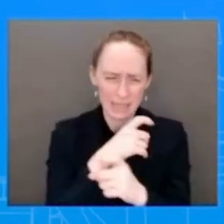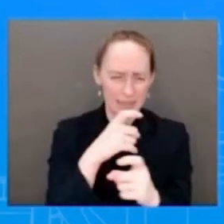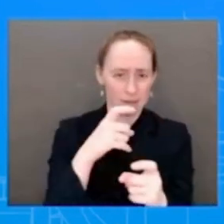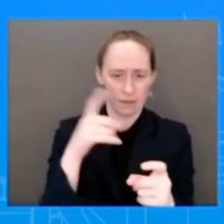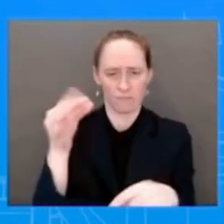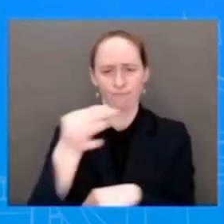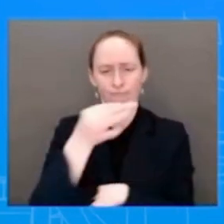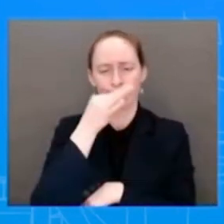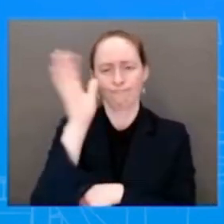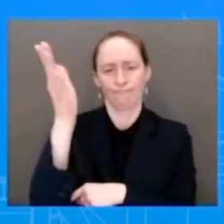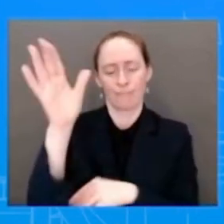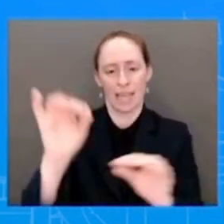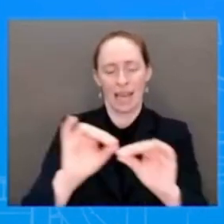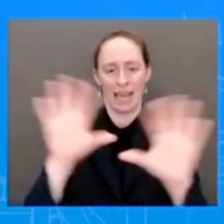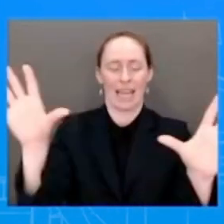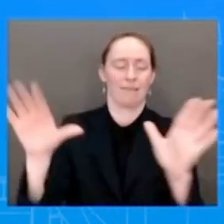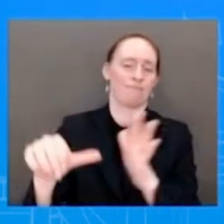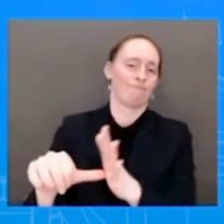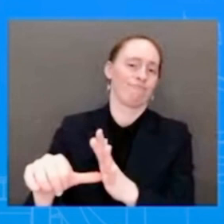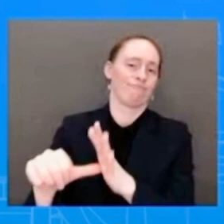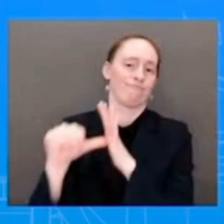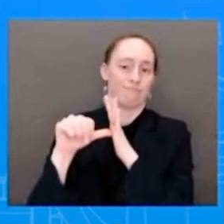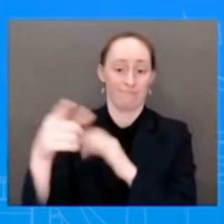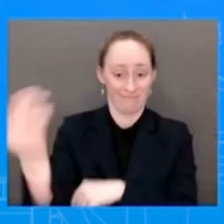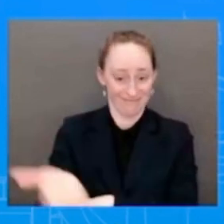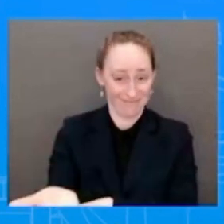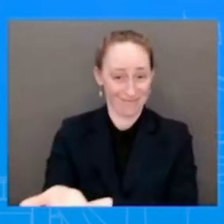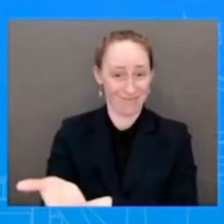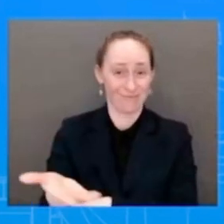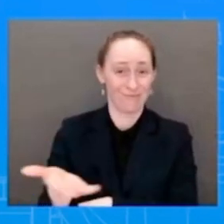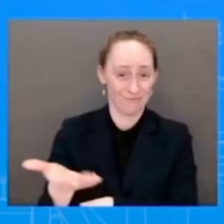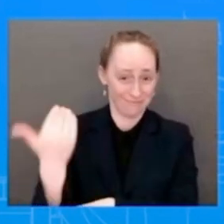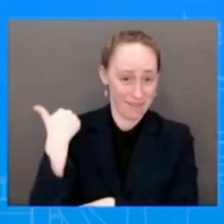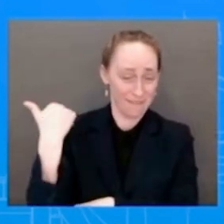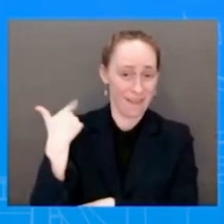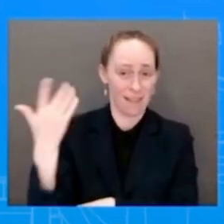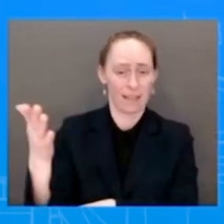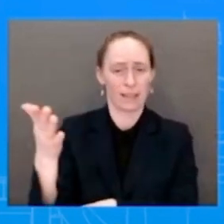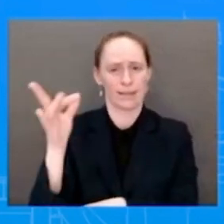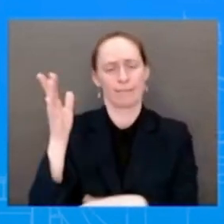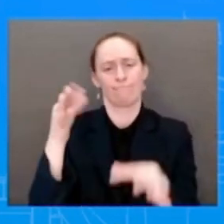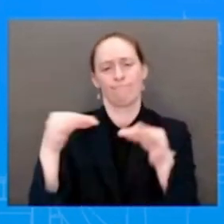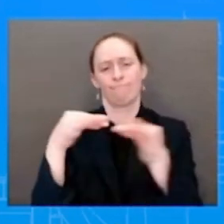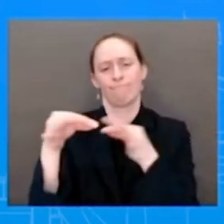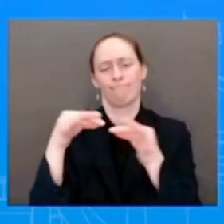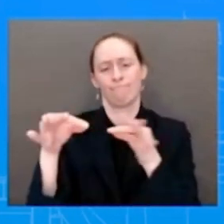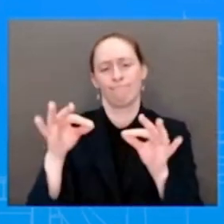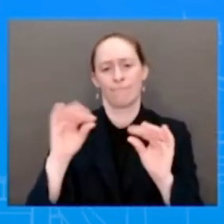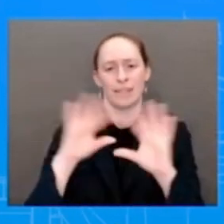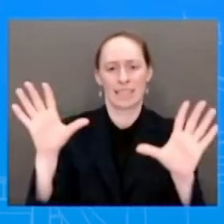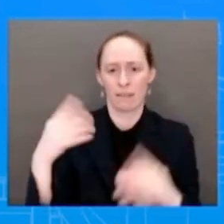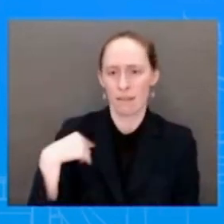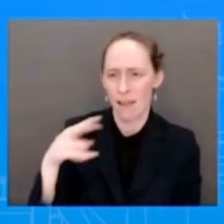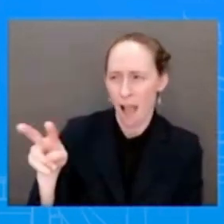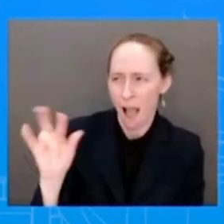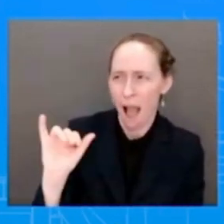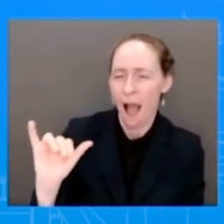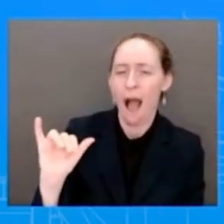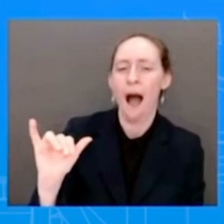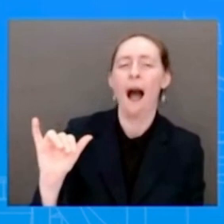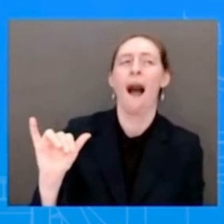has been able to translate that into language all of us can understand. One of what, and I would say,